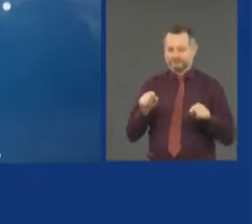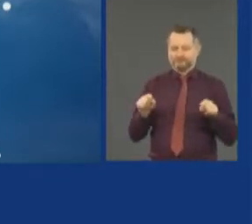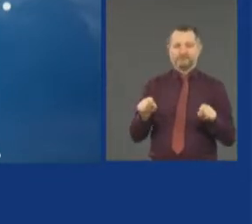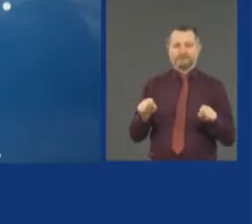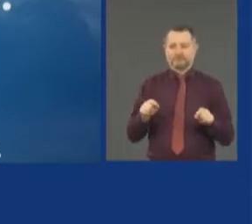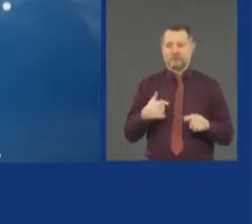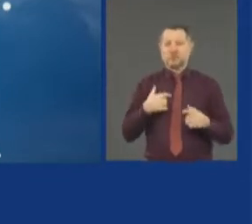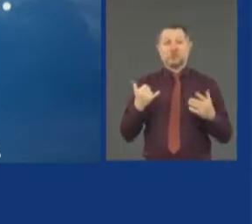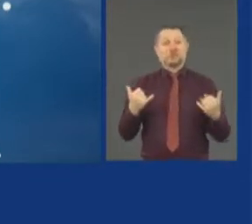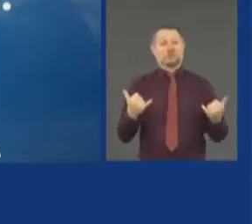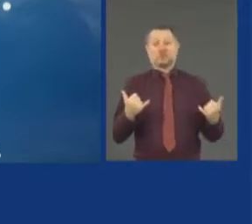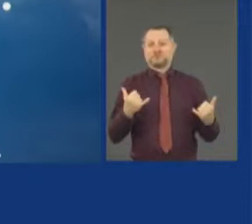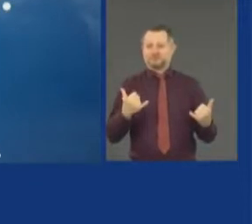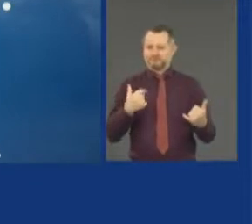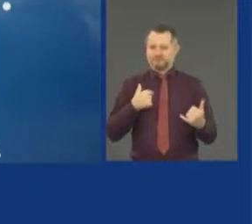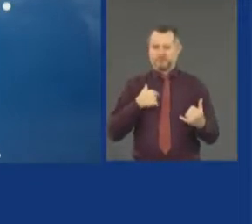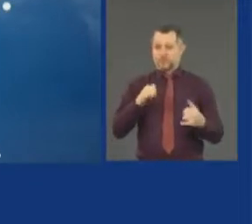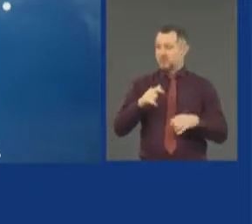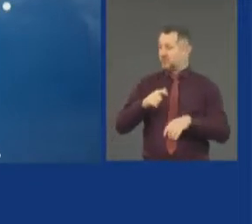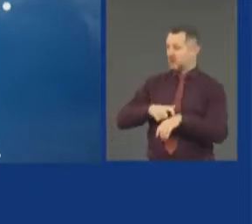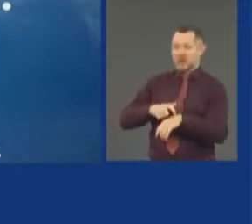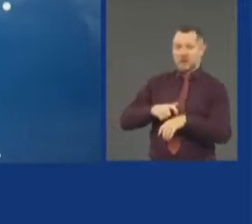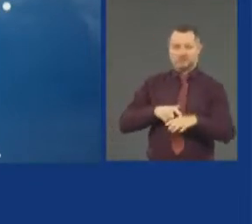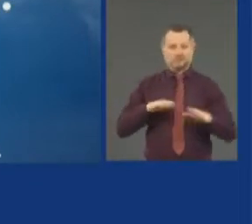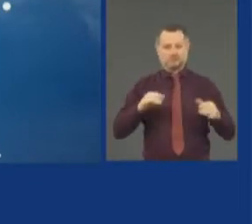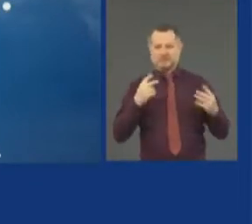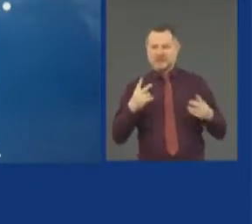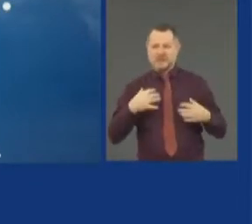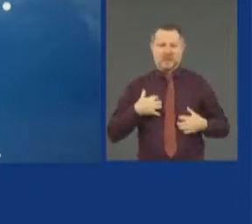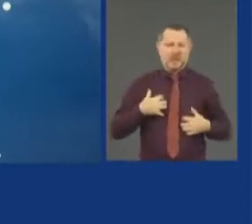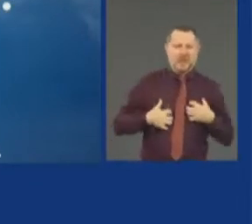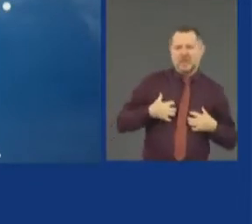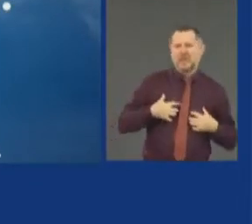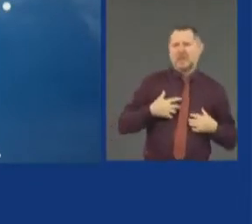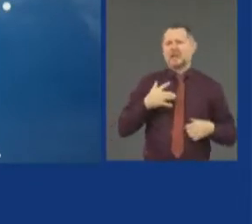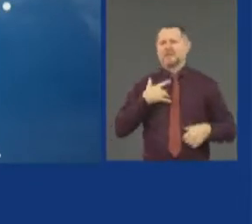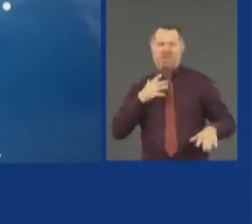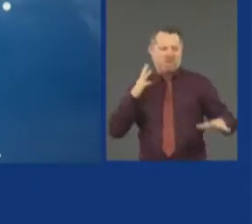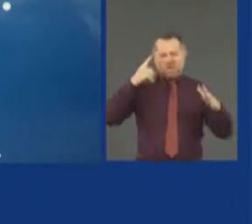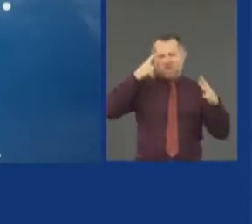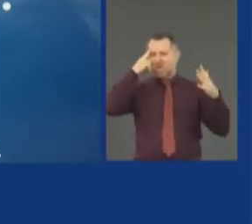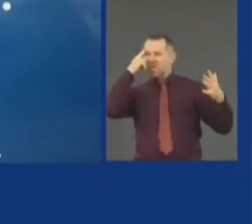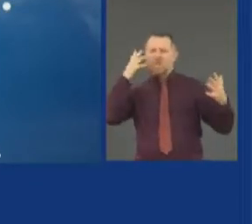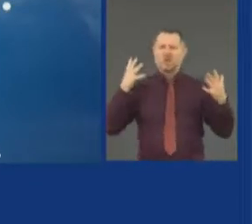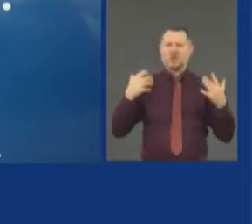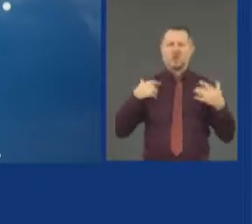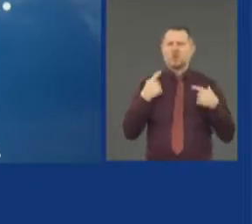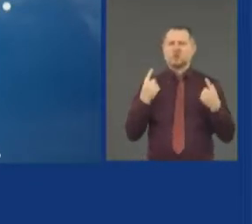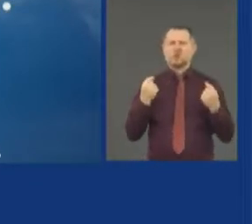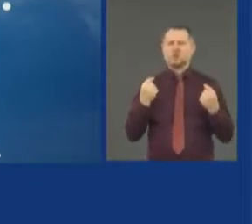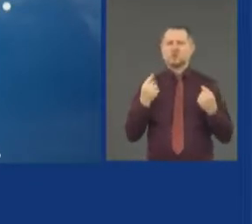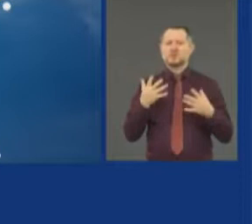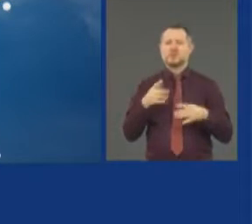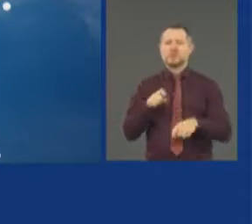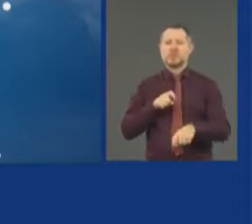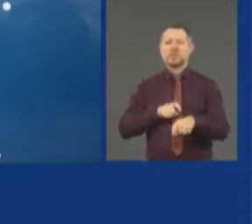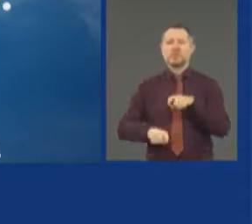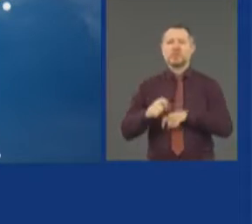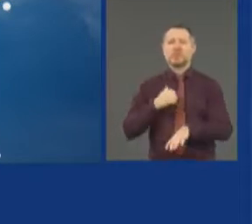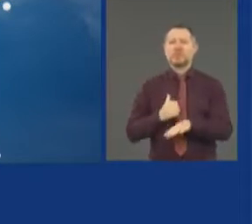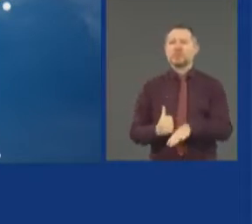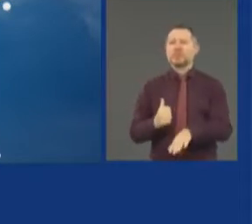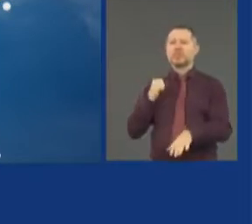confusion and unrest, the smartest thing is to take a step back and let's gain a little perspective. And let's just